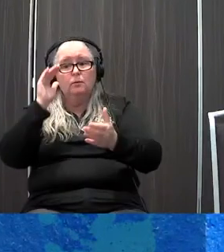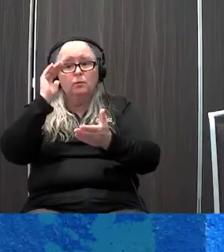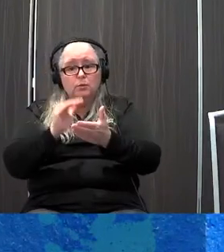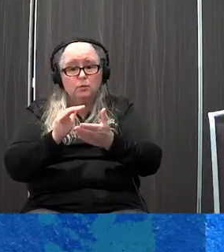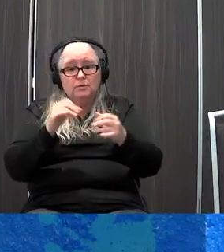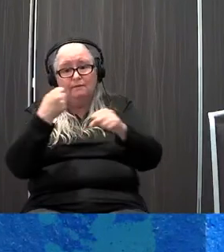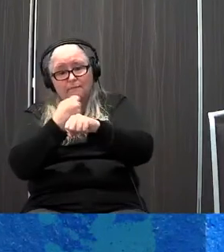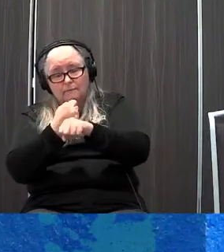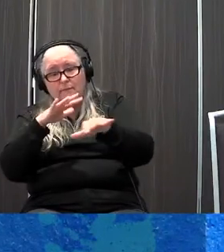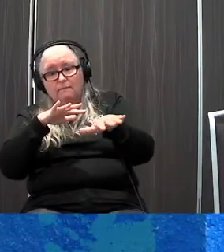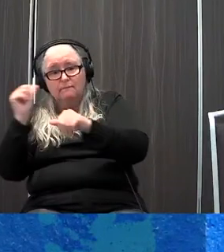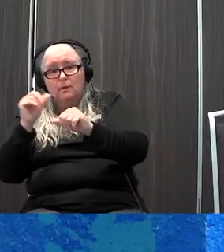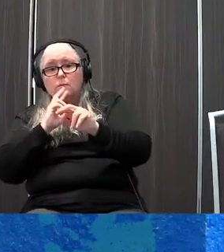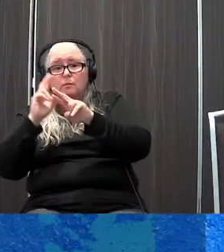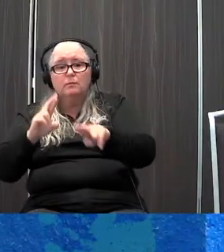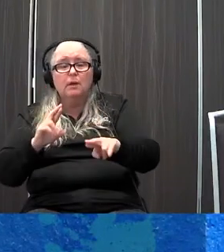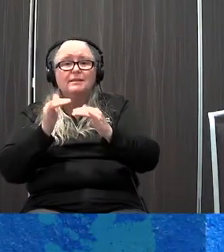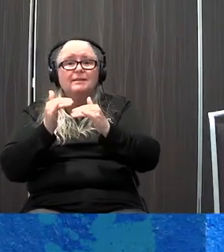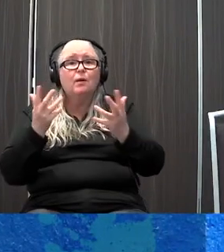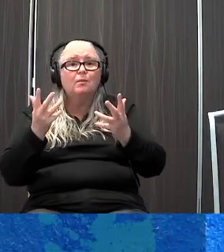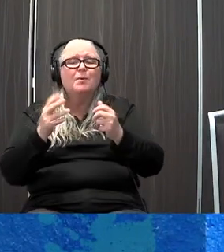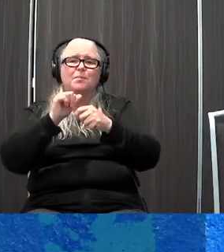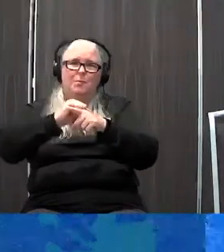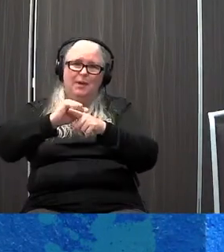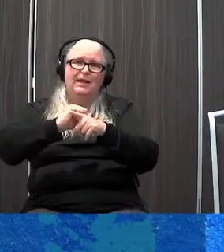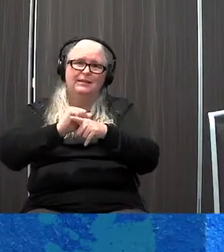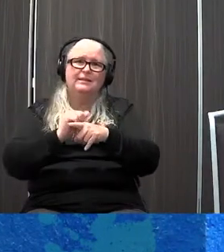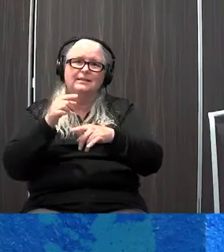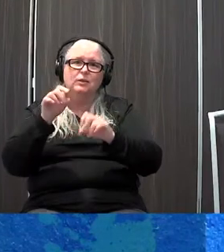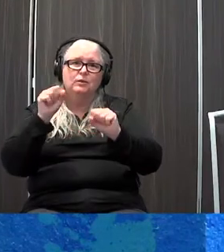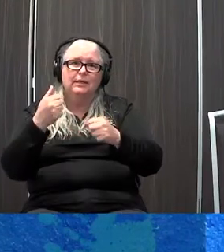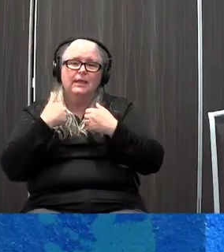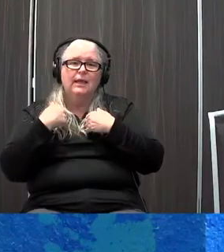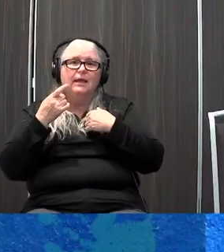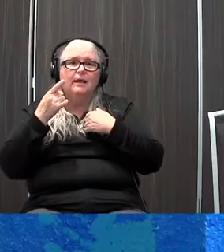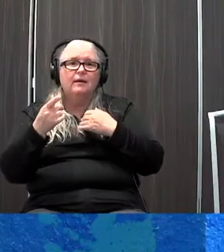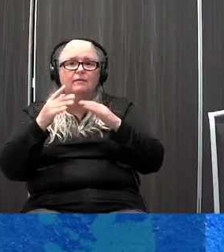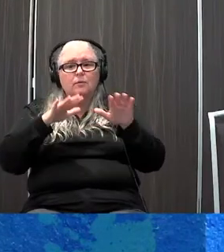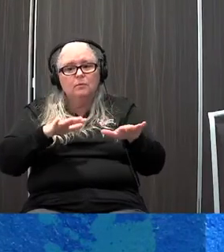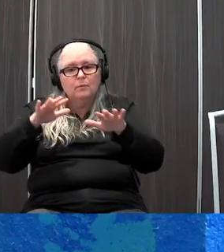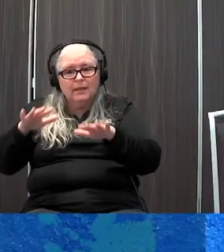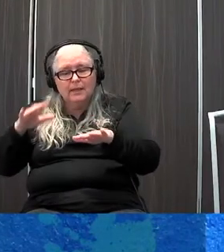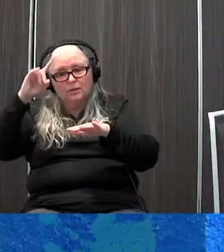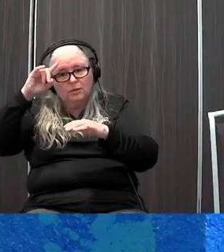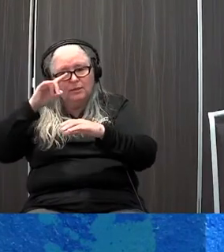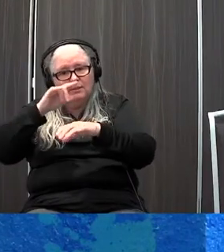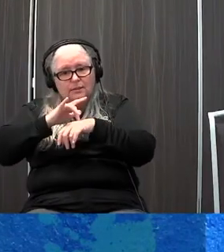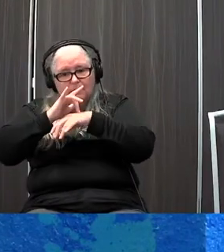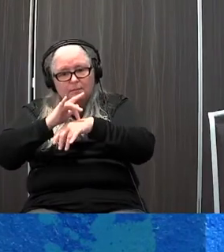And these are things like breathing exercises, guided imagery, progressive muscle relaxation, all of which we'll kind of walk through together.